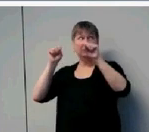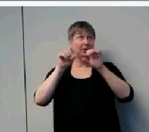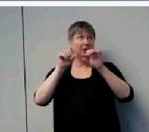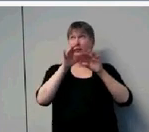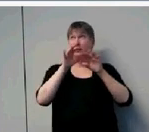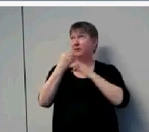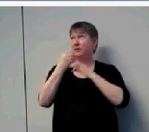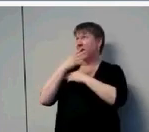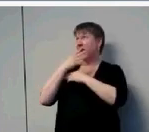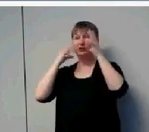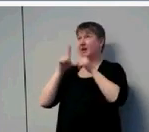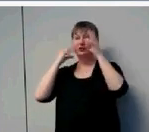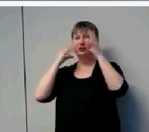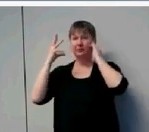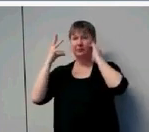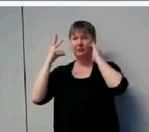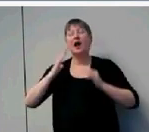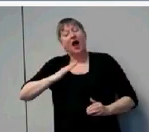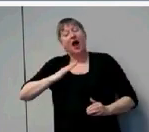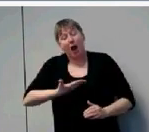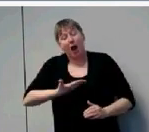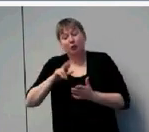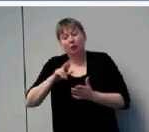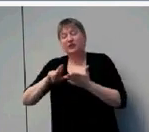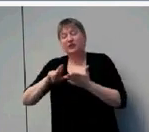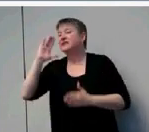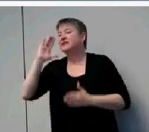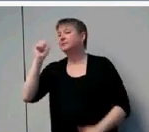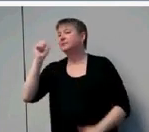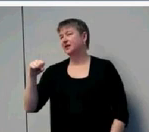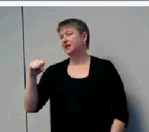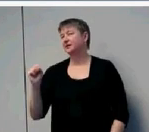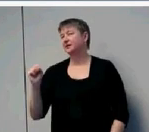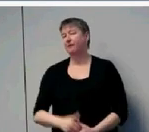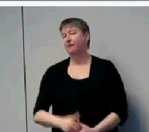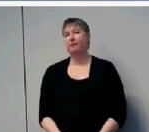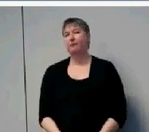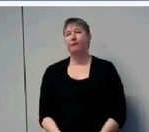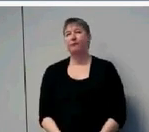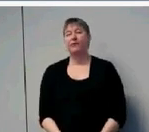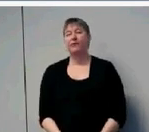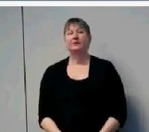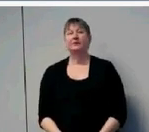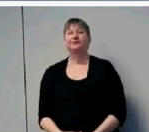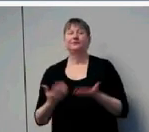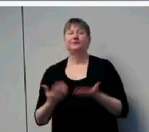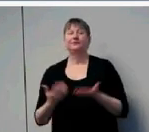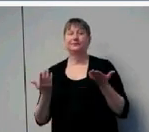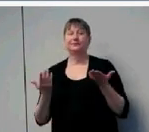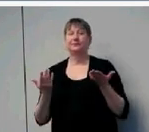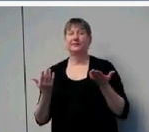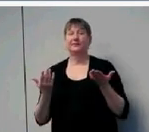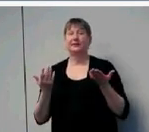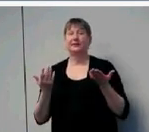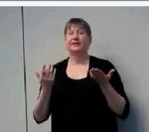suspect that it does. And here's the answer to that question. Does it matter? Yes, it matters. Here we've